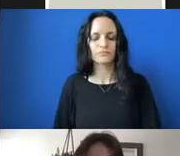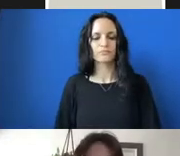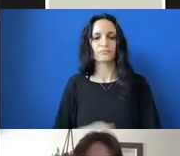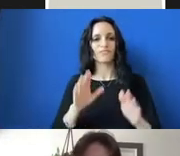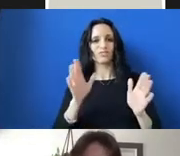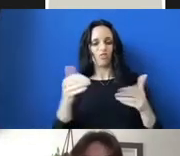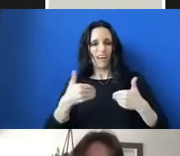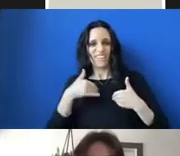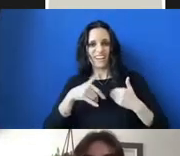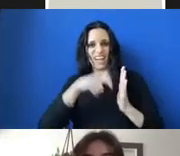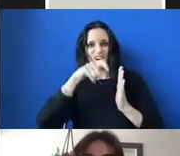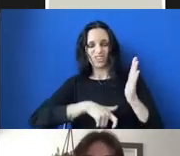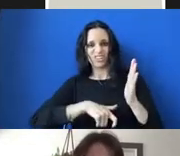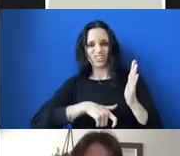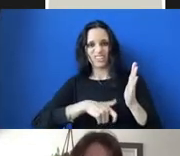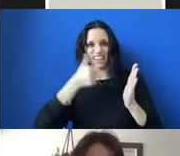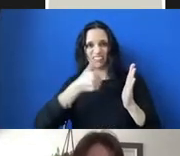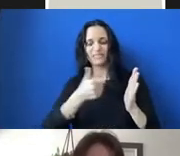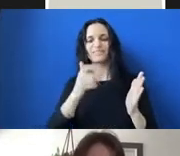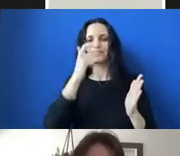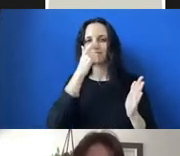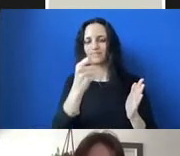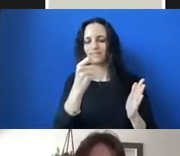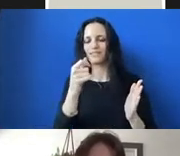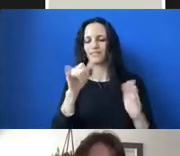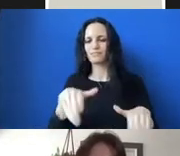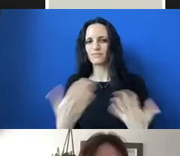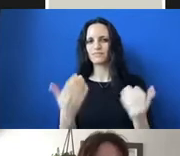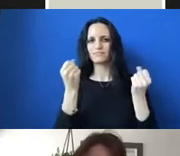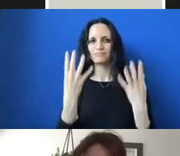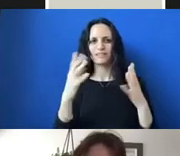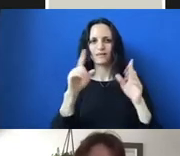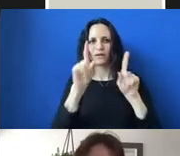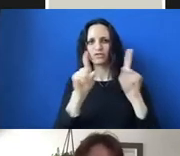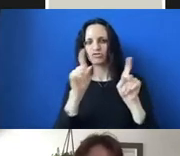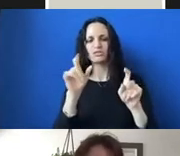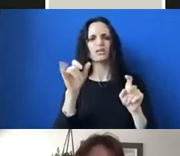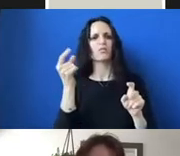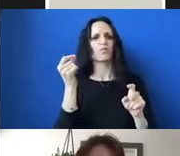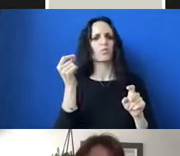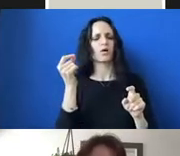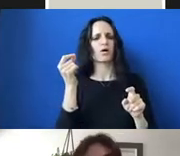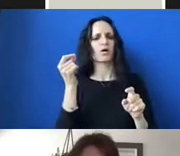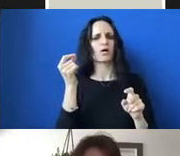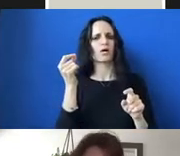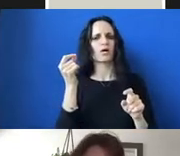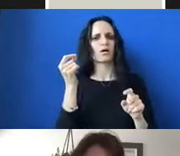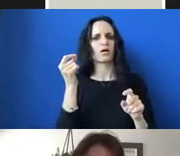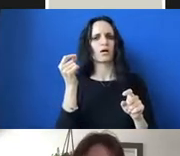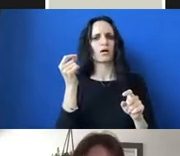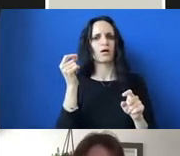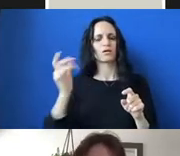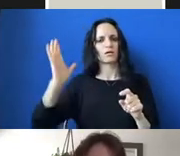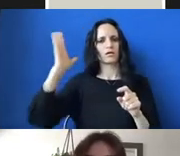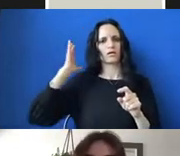at face value is really interesting. And it raises a lot of questions, some of which are like, what are the historical and present or then present day context